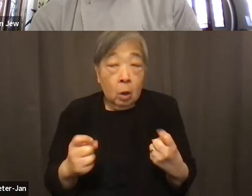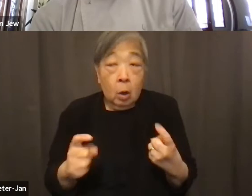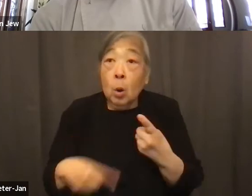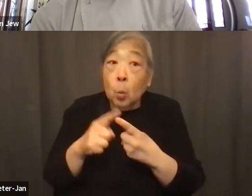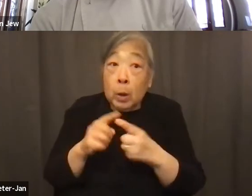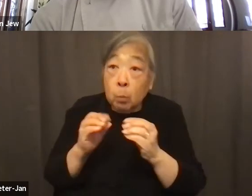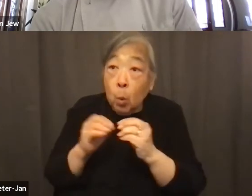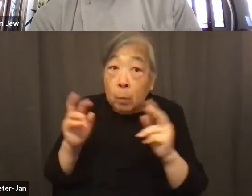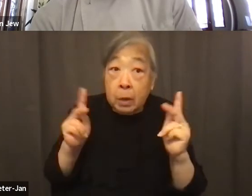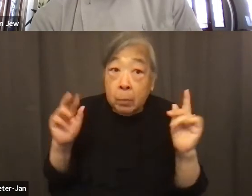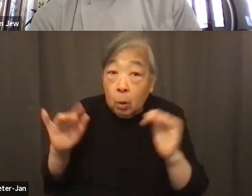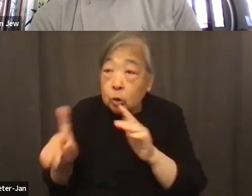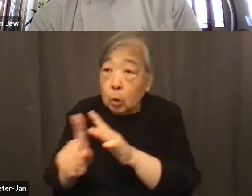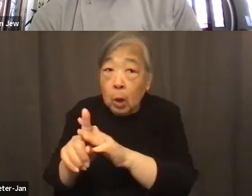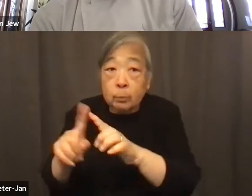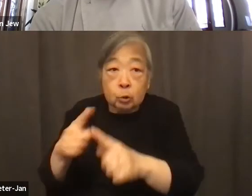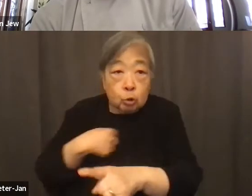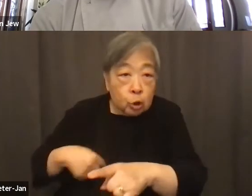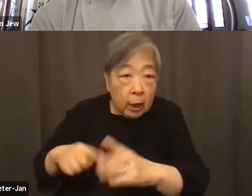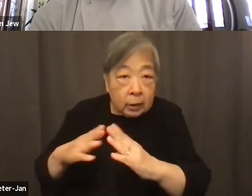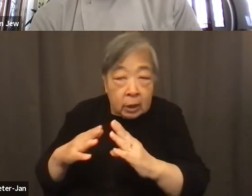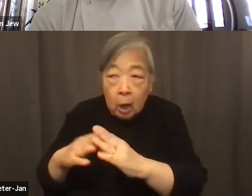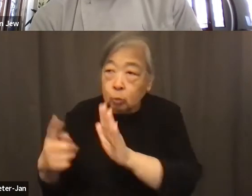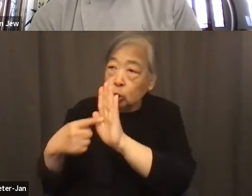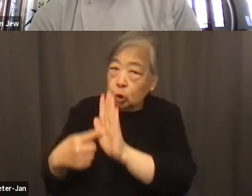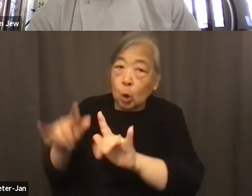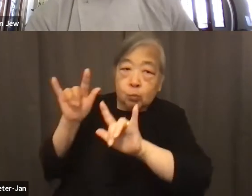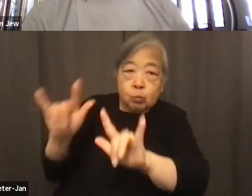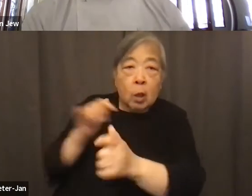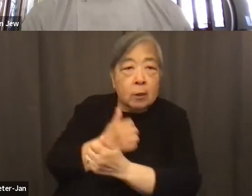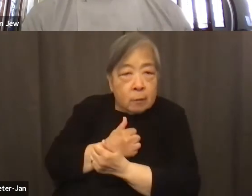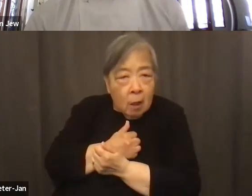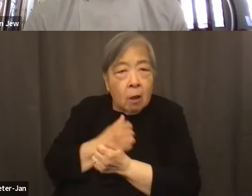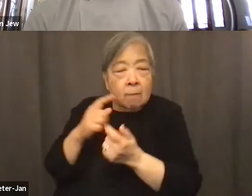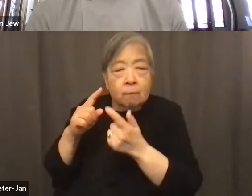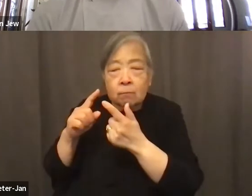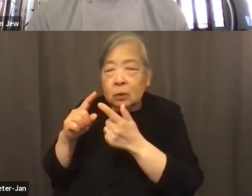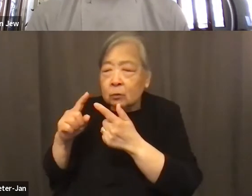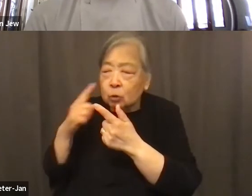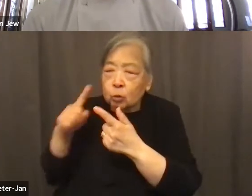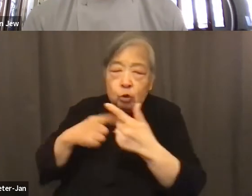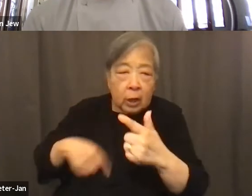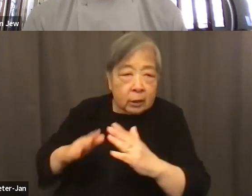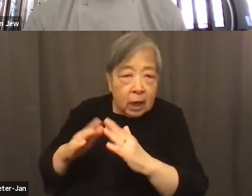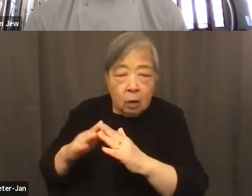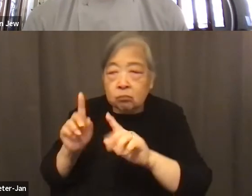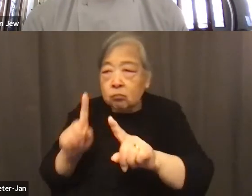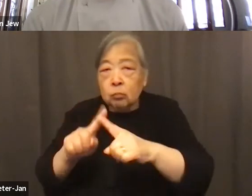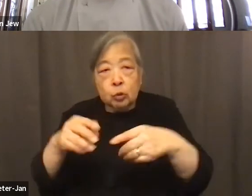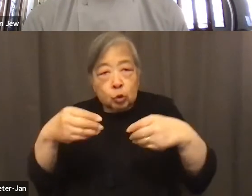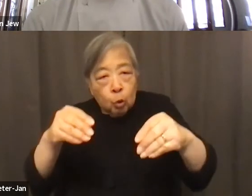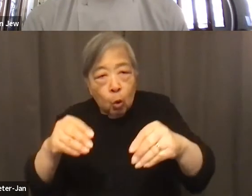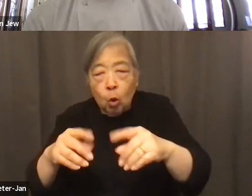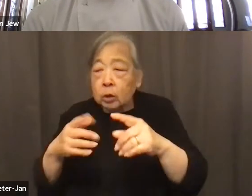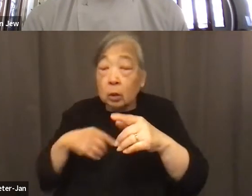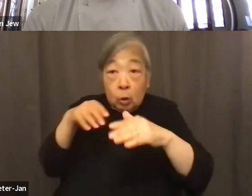and show their love for their businesses, whether it's shopping in the markets for your food or shopping in the stores and you can